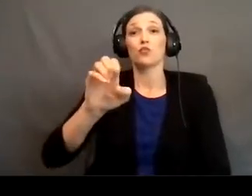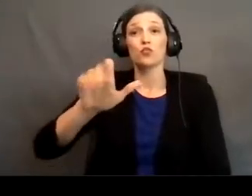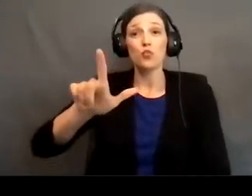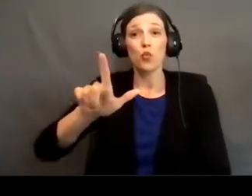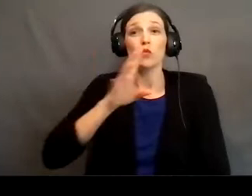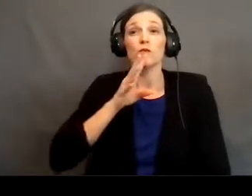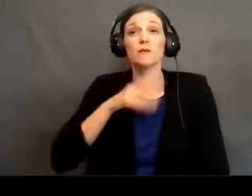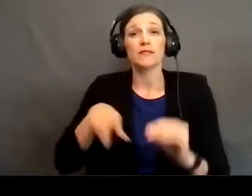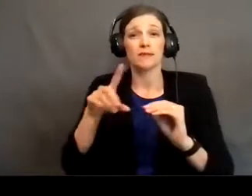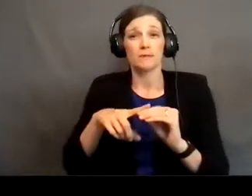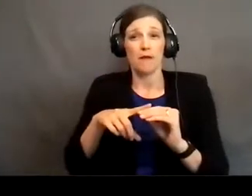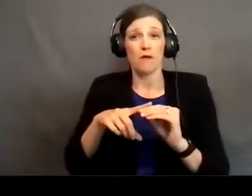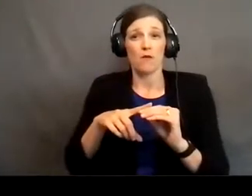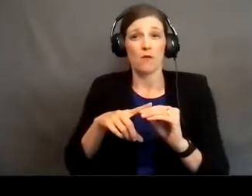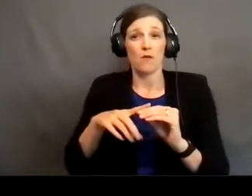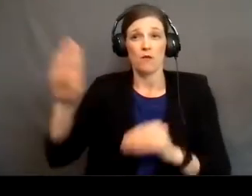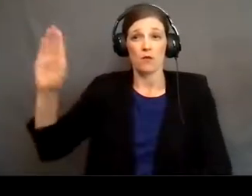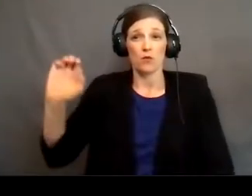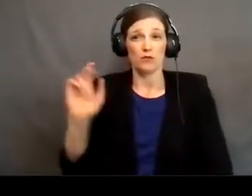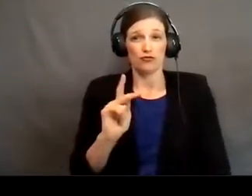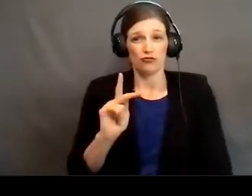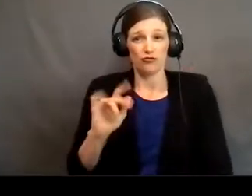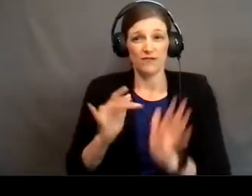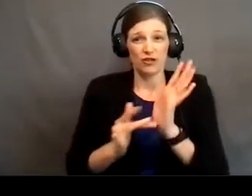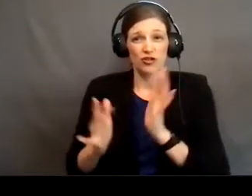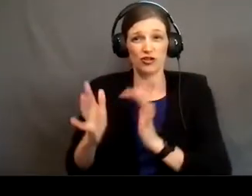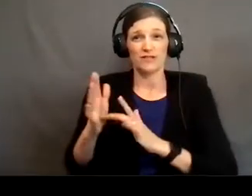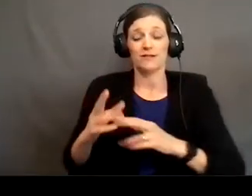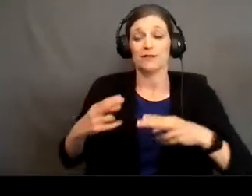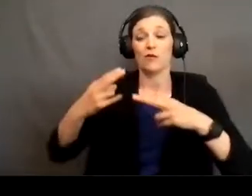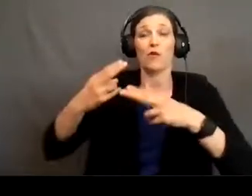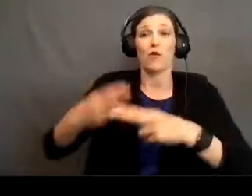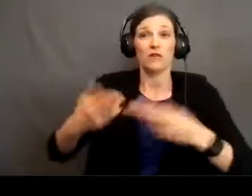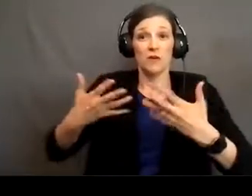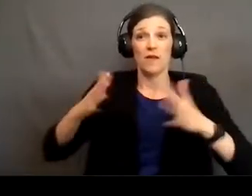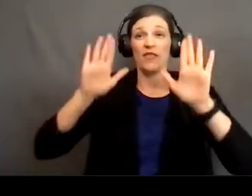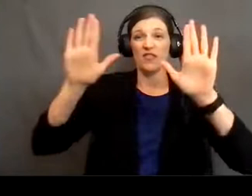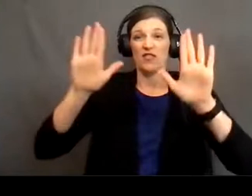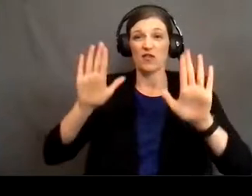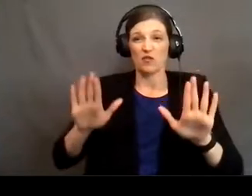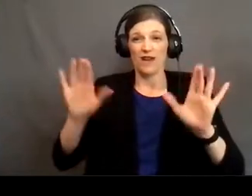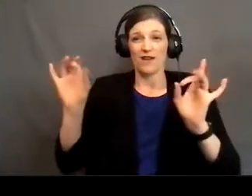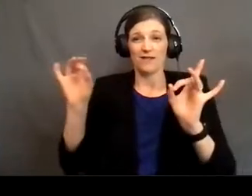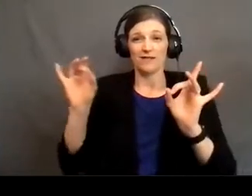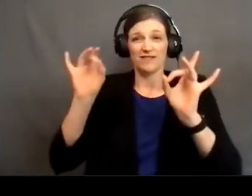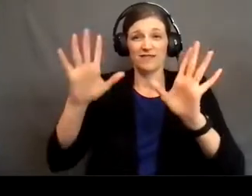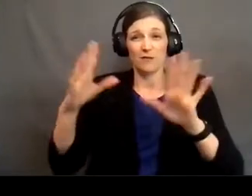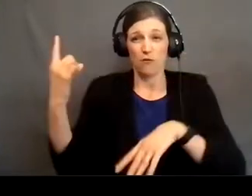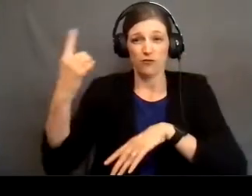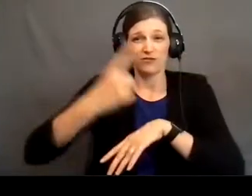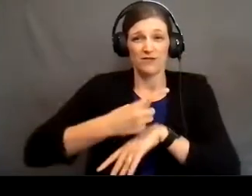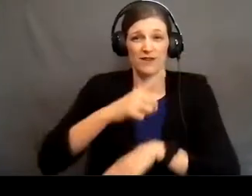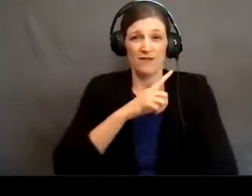the return of Jesus. And he calls it the great and terrible day of the Lord.